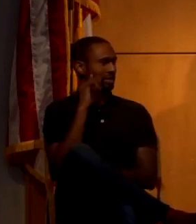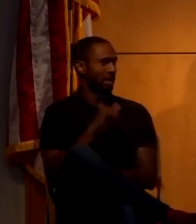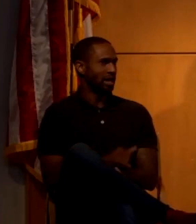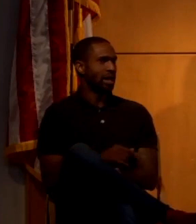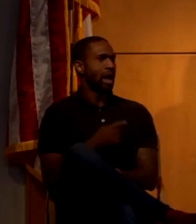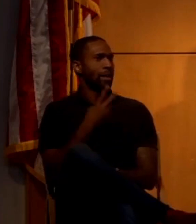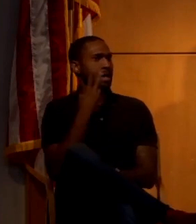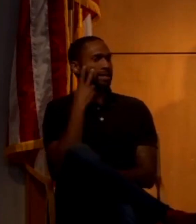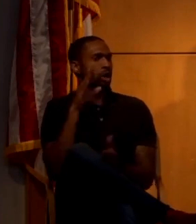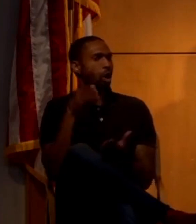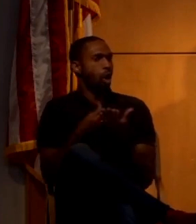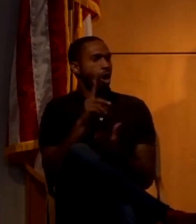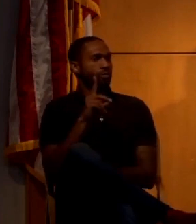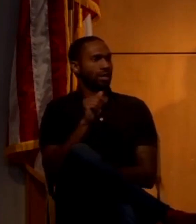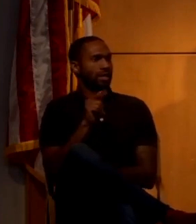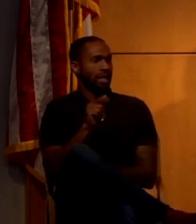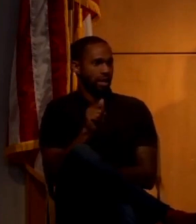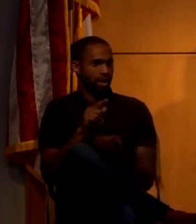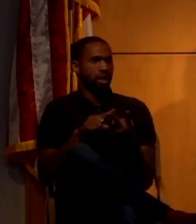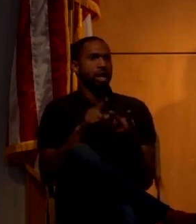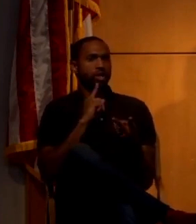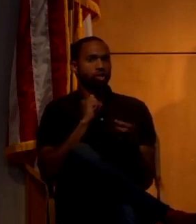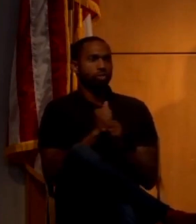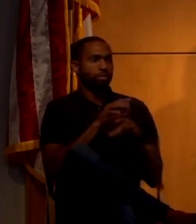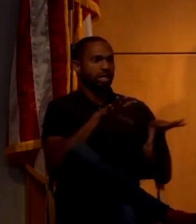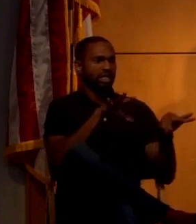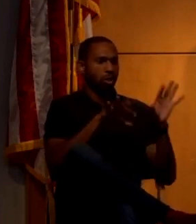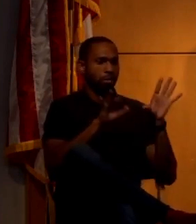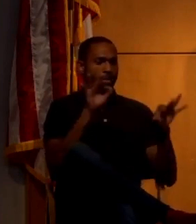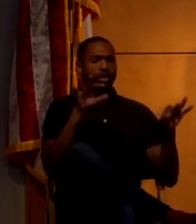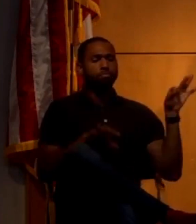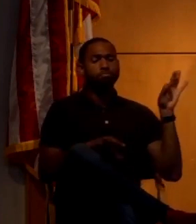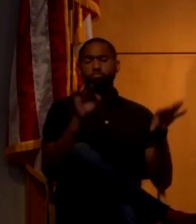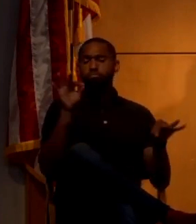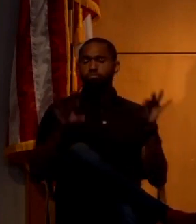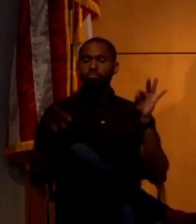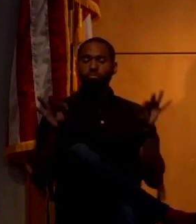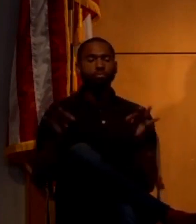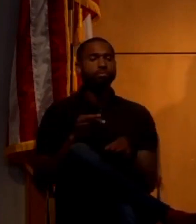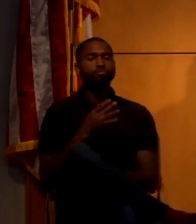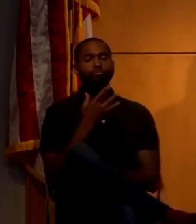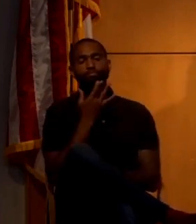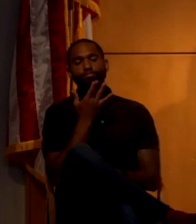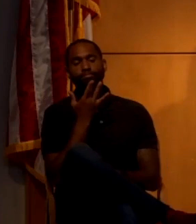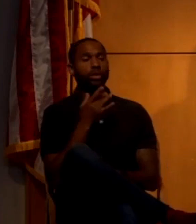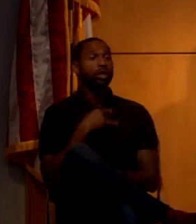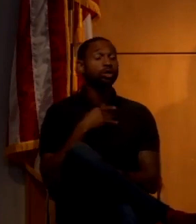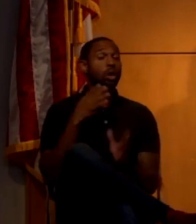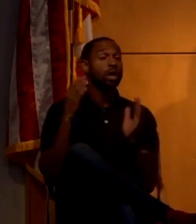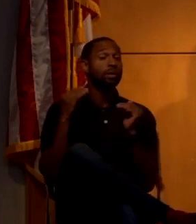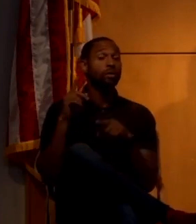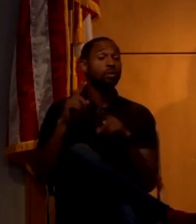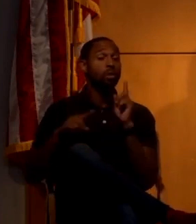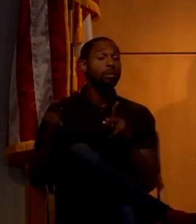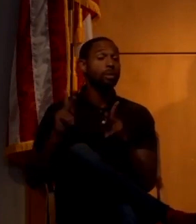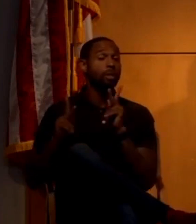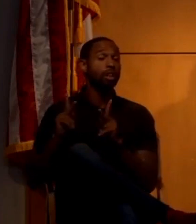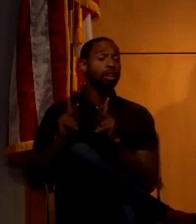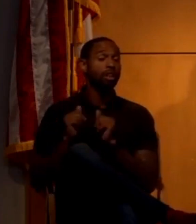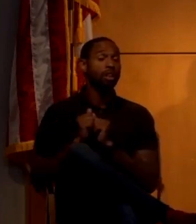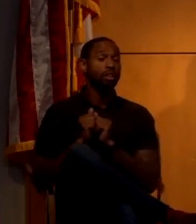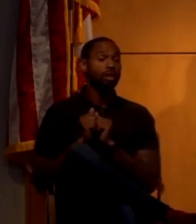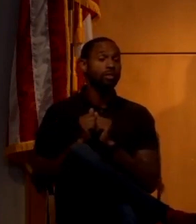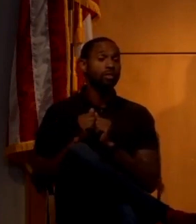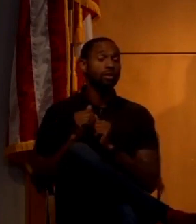All right. Am I seeing all the data? Is it being cherry picked? Um, do I expect from random, you know, do I